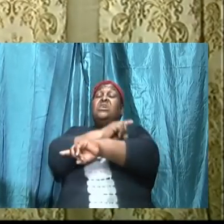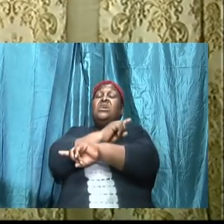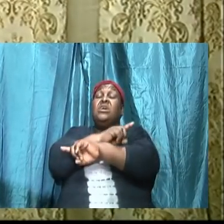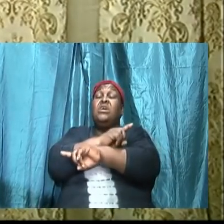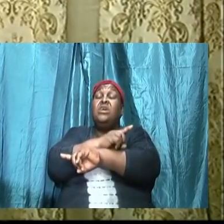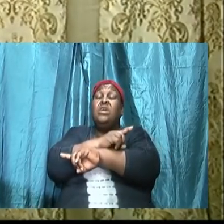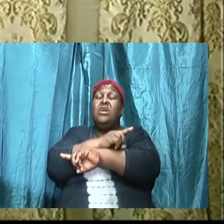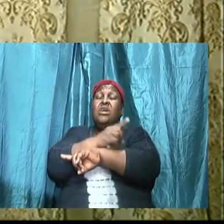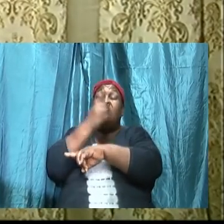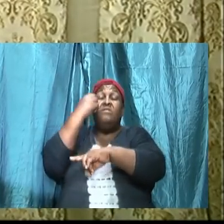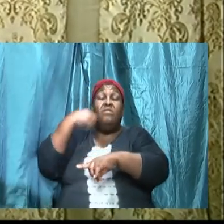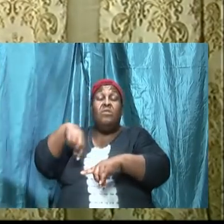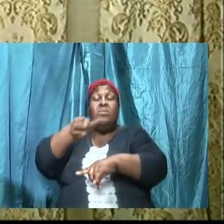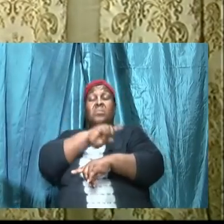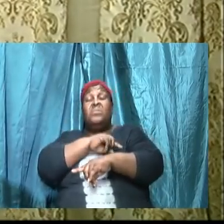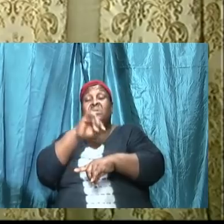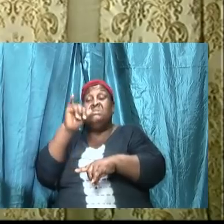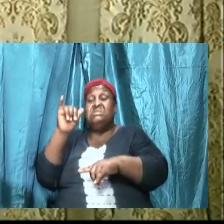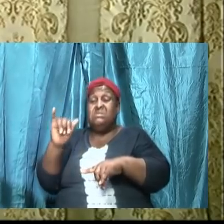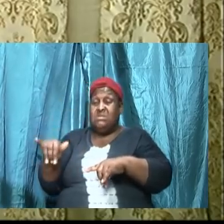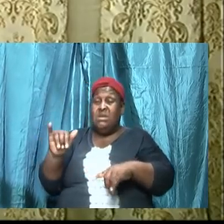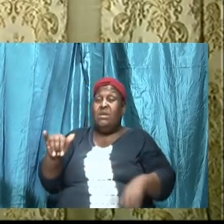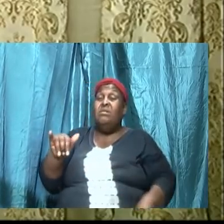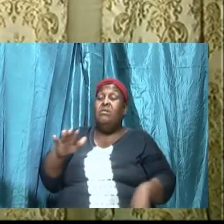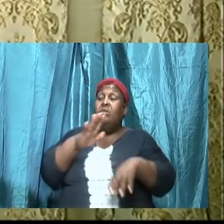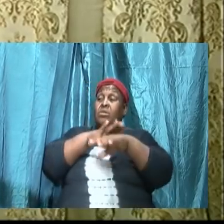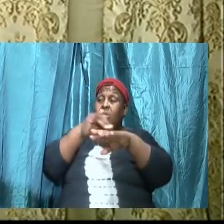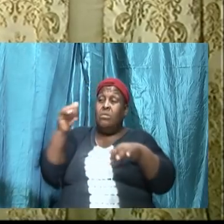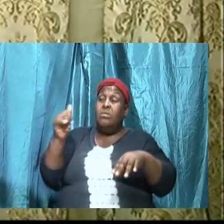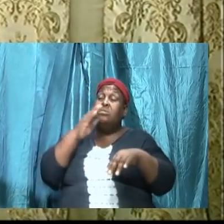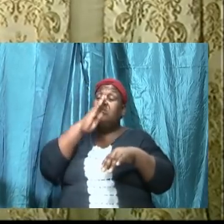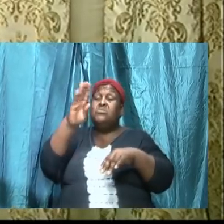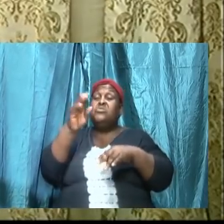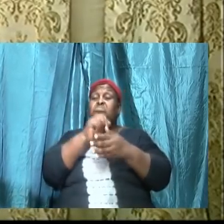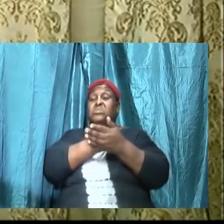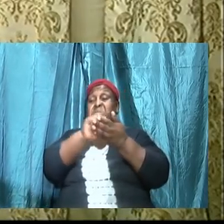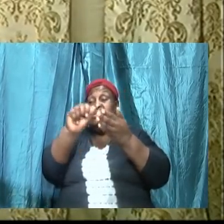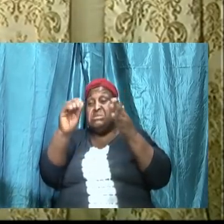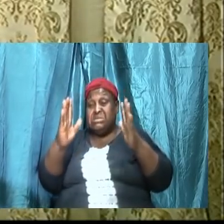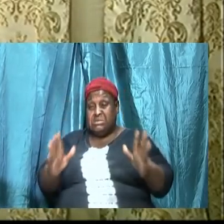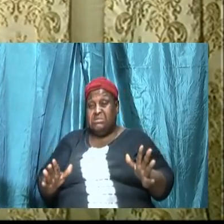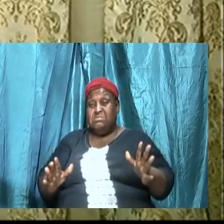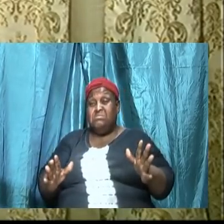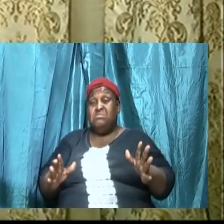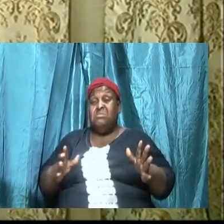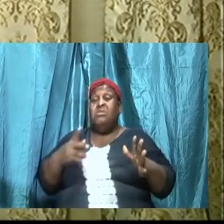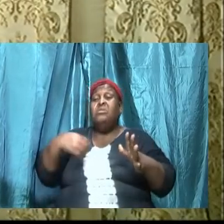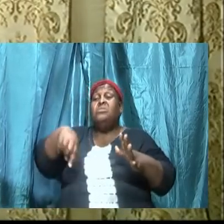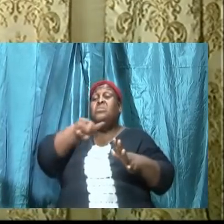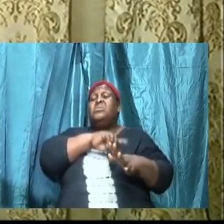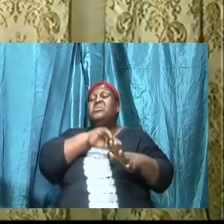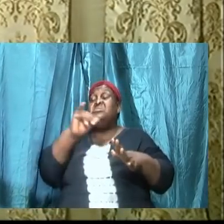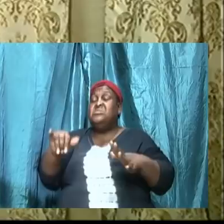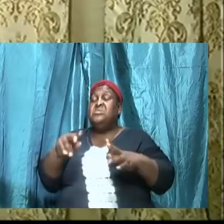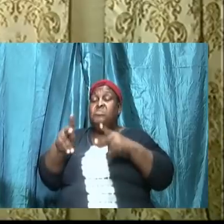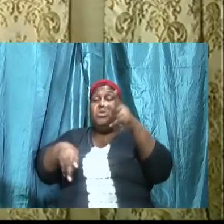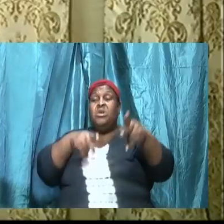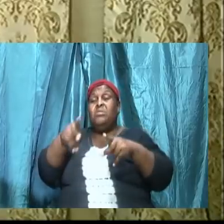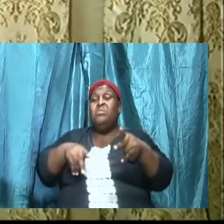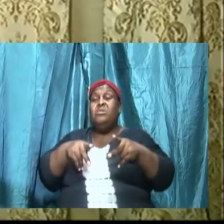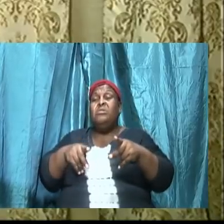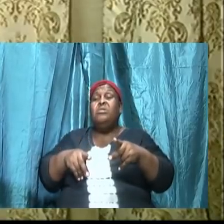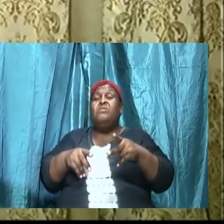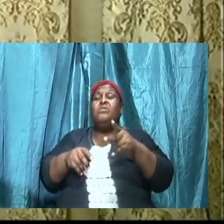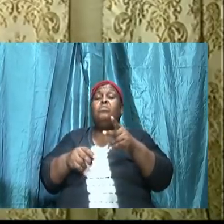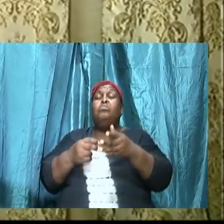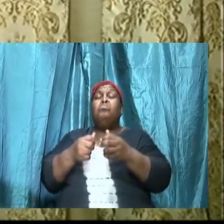are still called to be saints. We are still people of the Most High